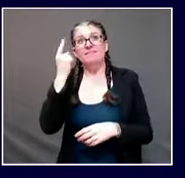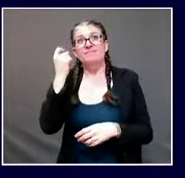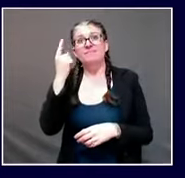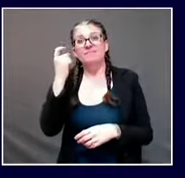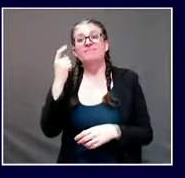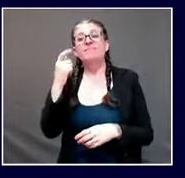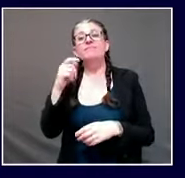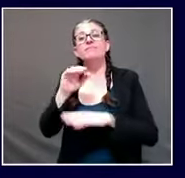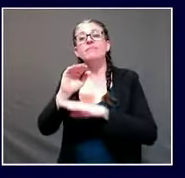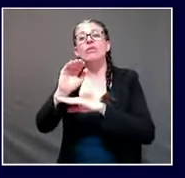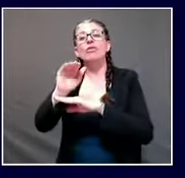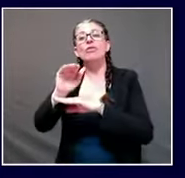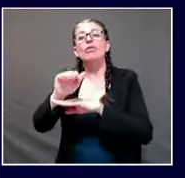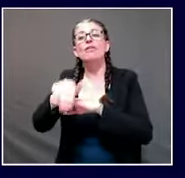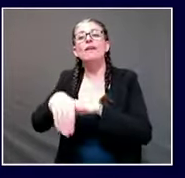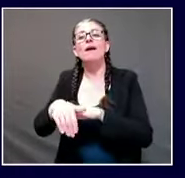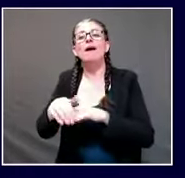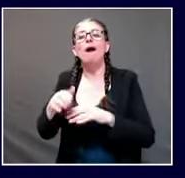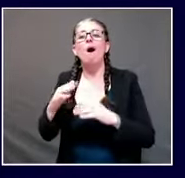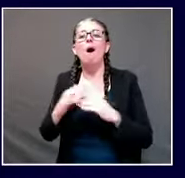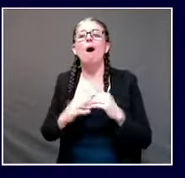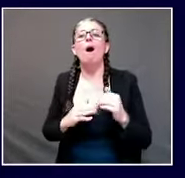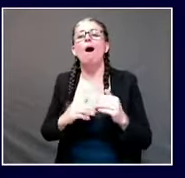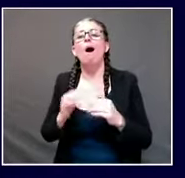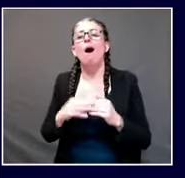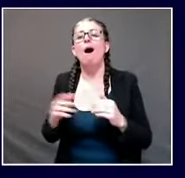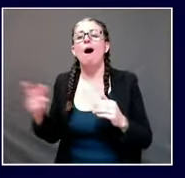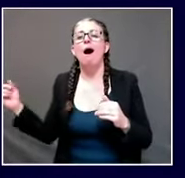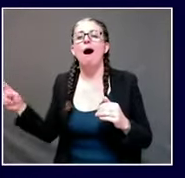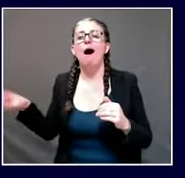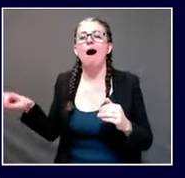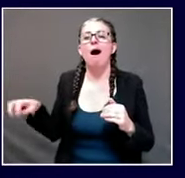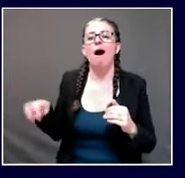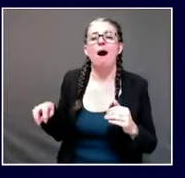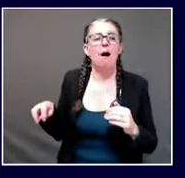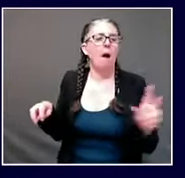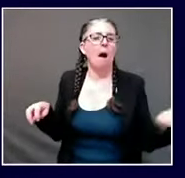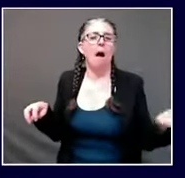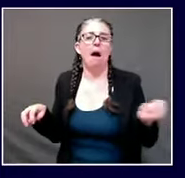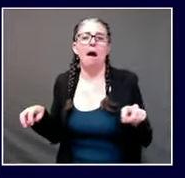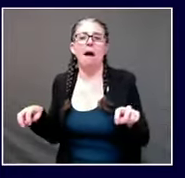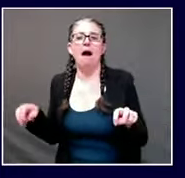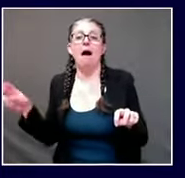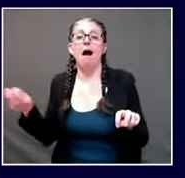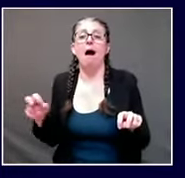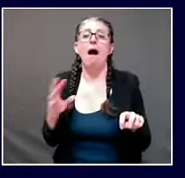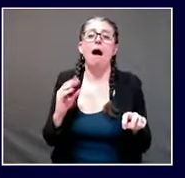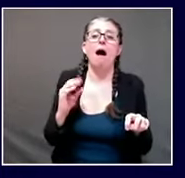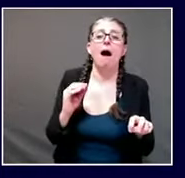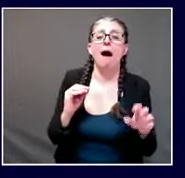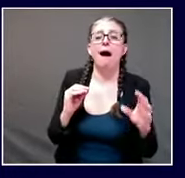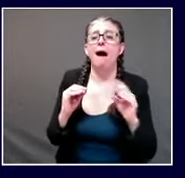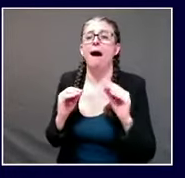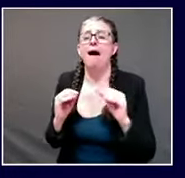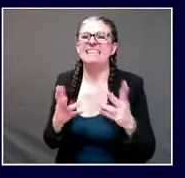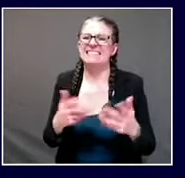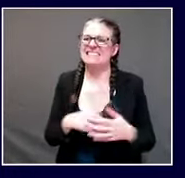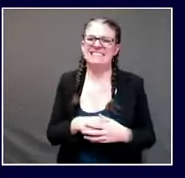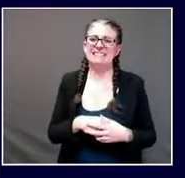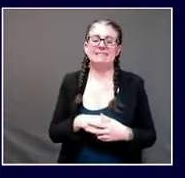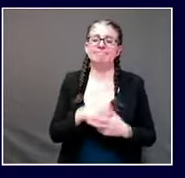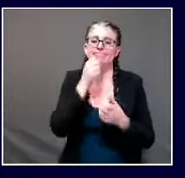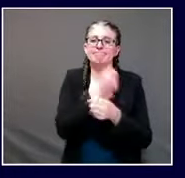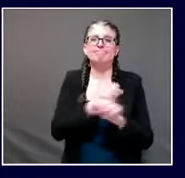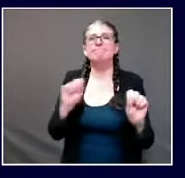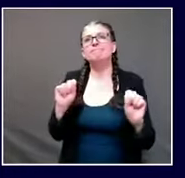governor mills if i may over in vermont governor scott instituted a ban on multi-family household gatherings indoors or out is